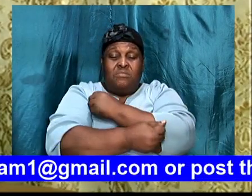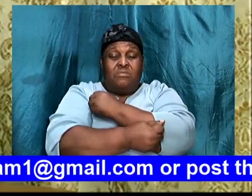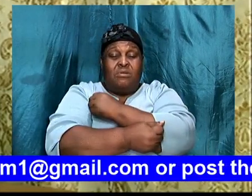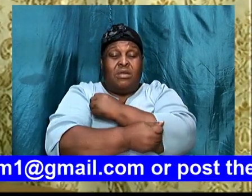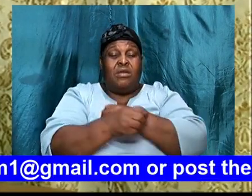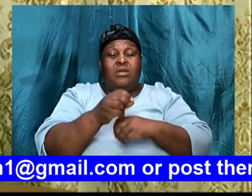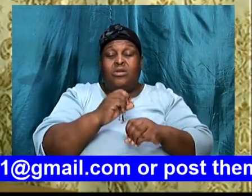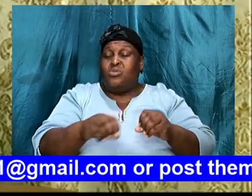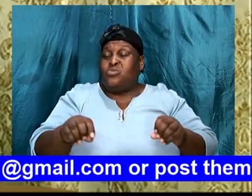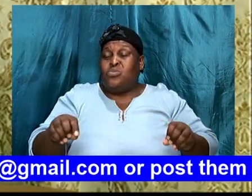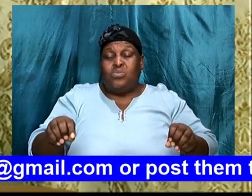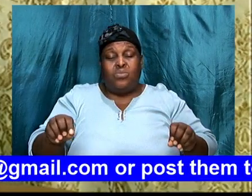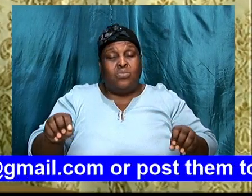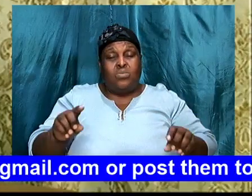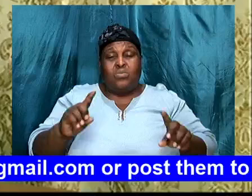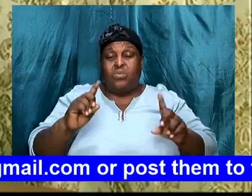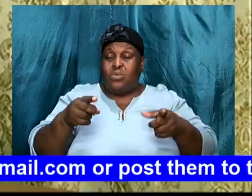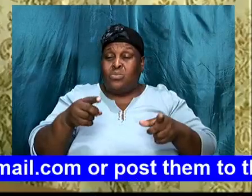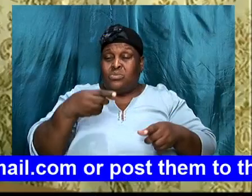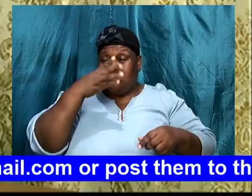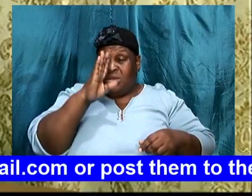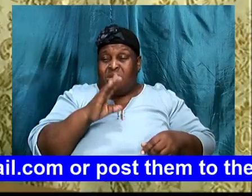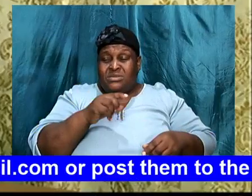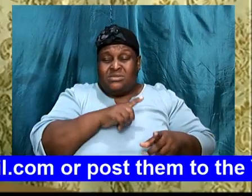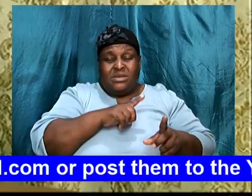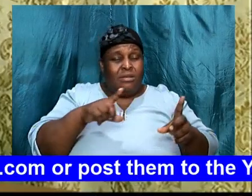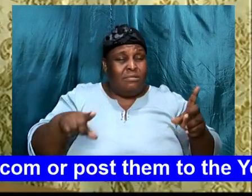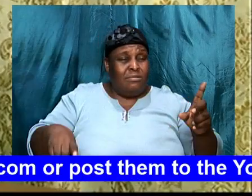go to God, go and say, Lord,